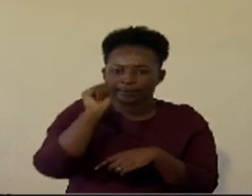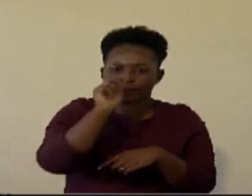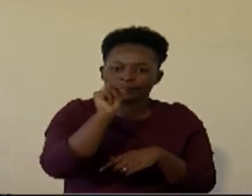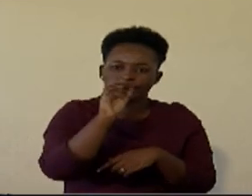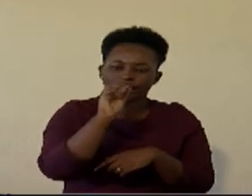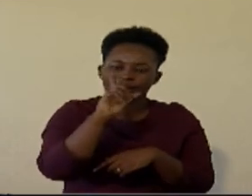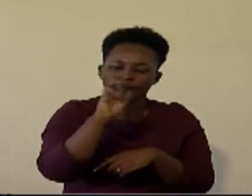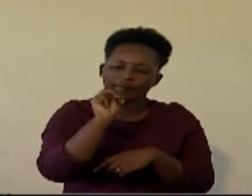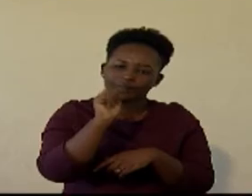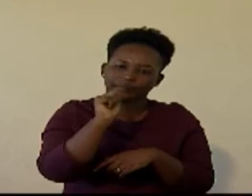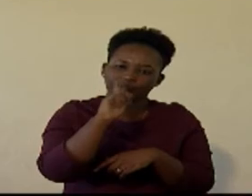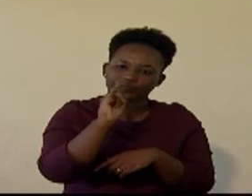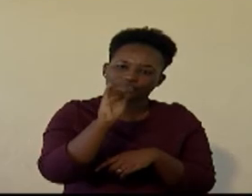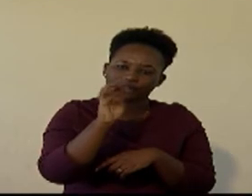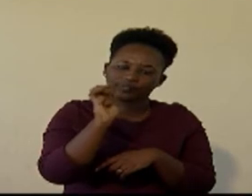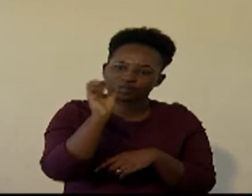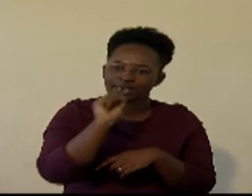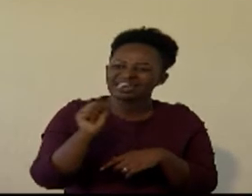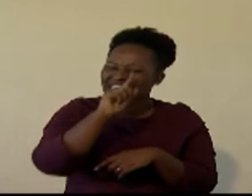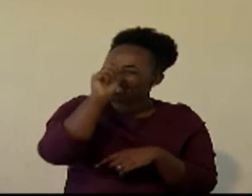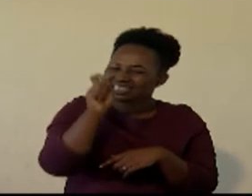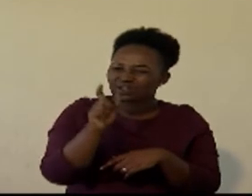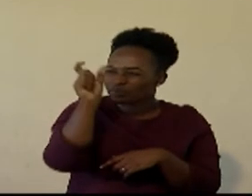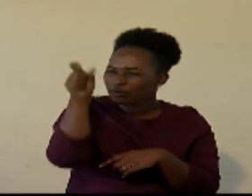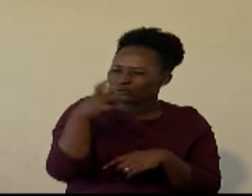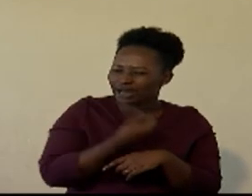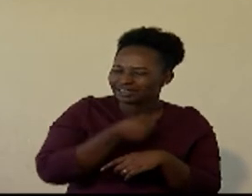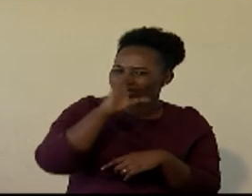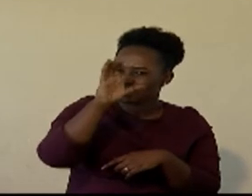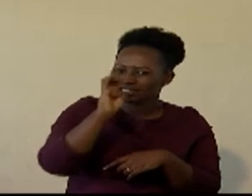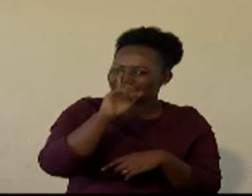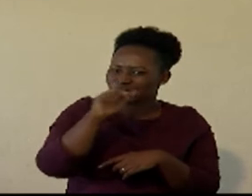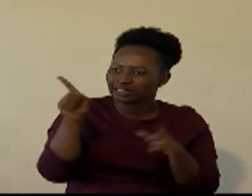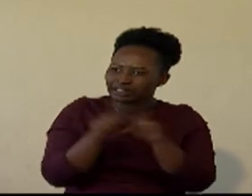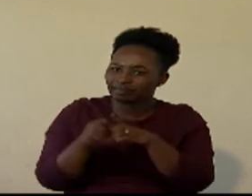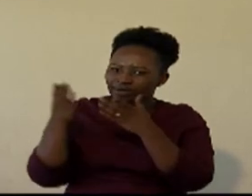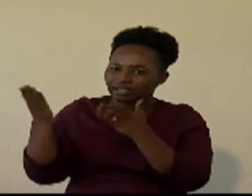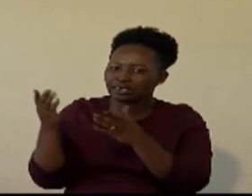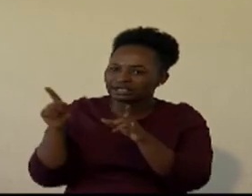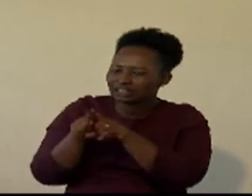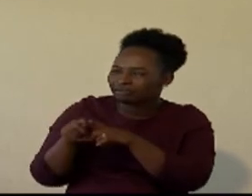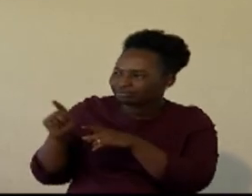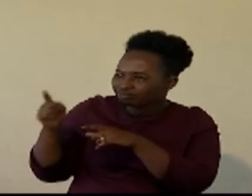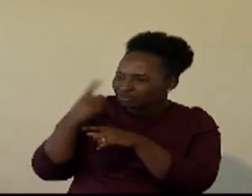Could we be having a cell like this? Or one like this?